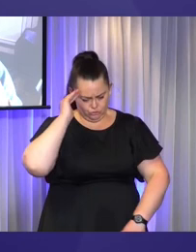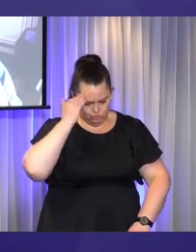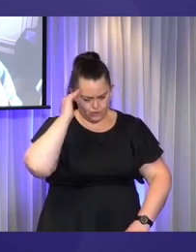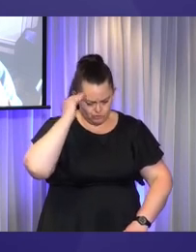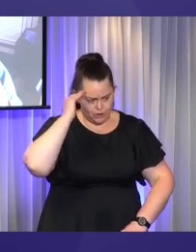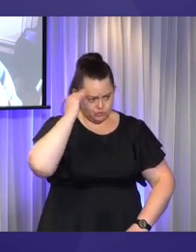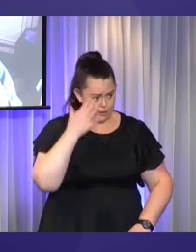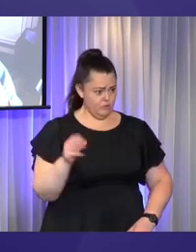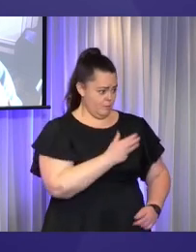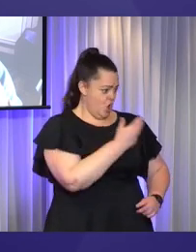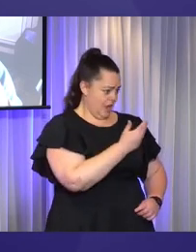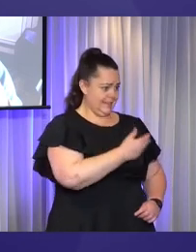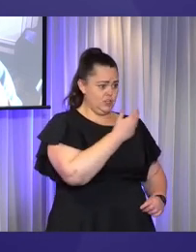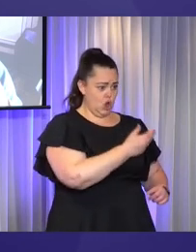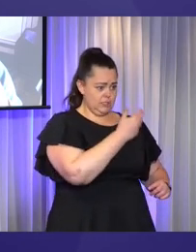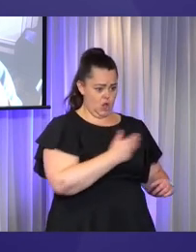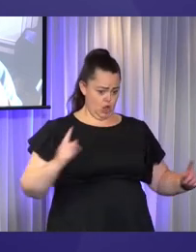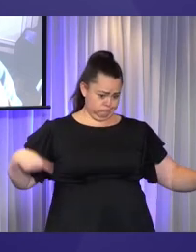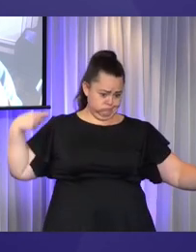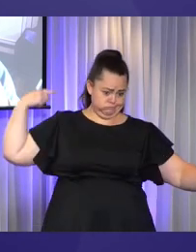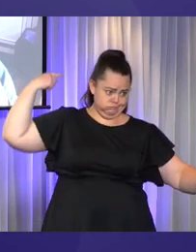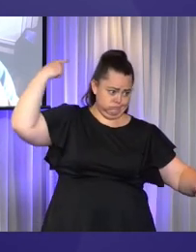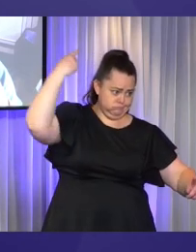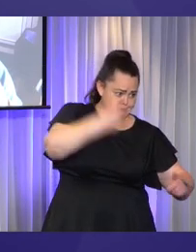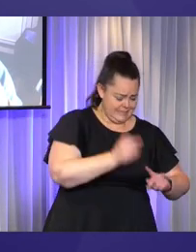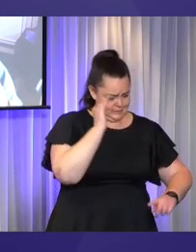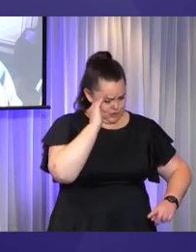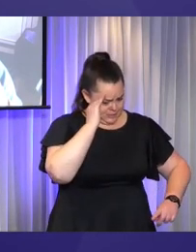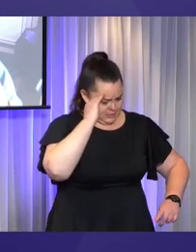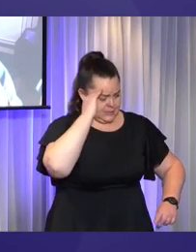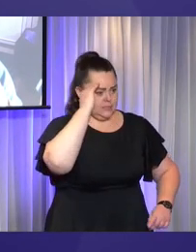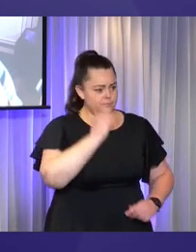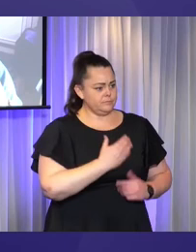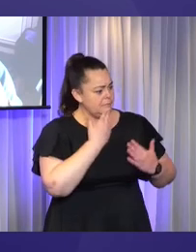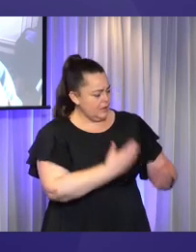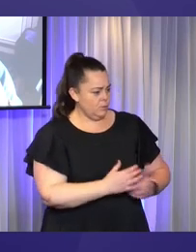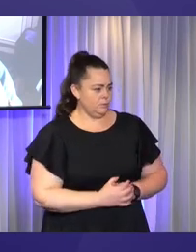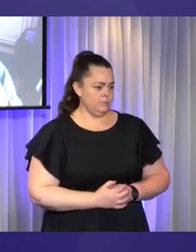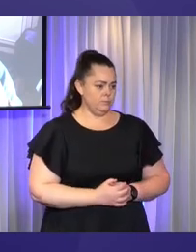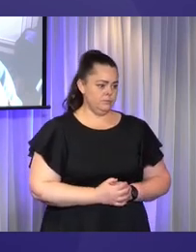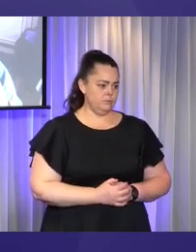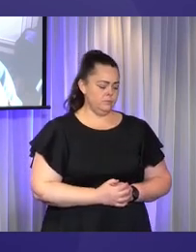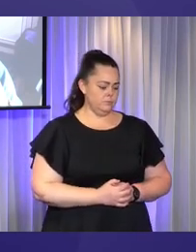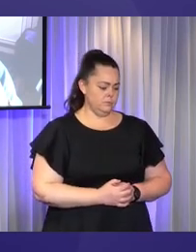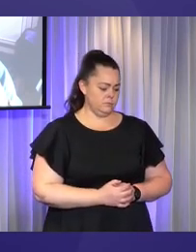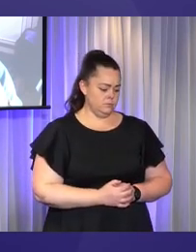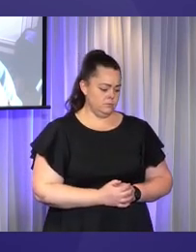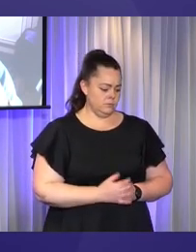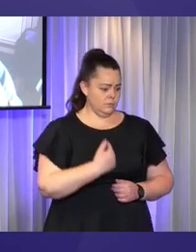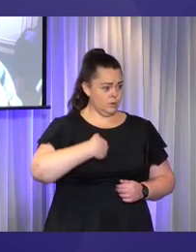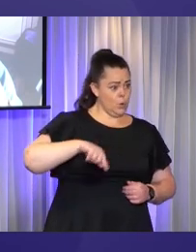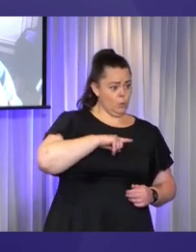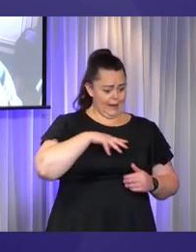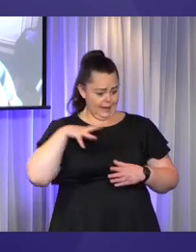issue that the NDIS has to look at as well around capacity, because when we're engaged in organising people's support